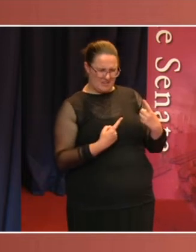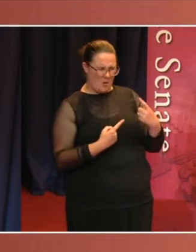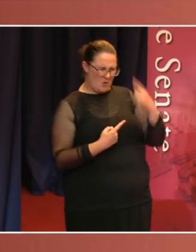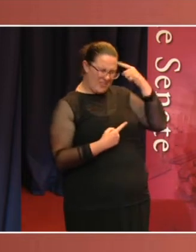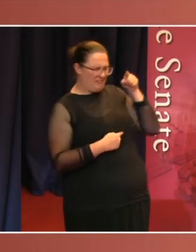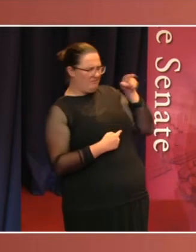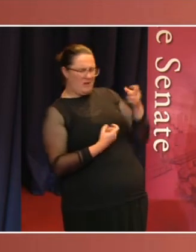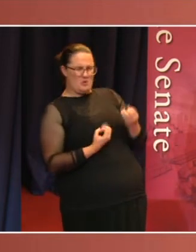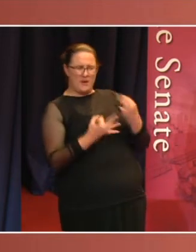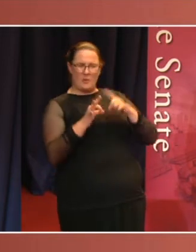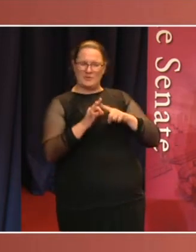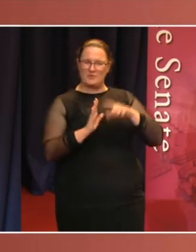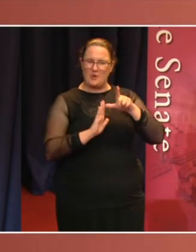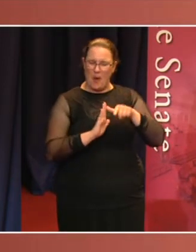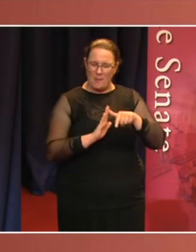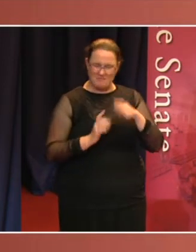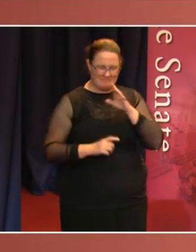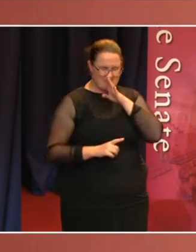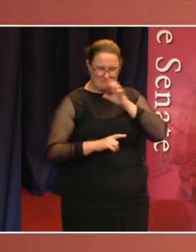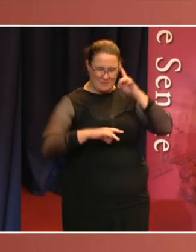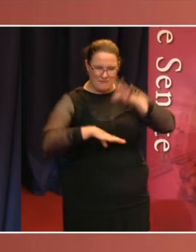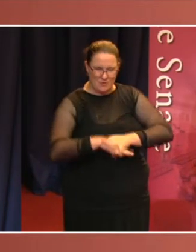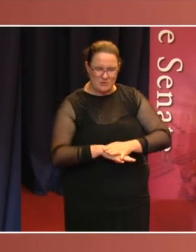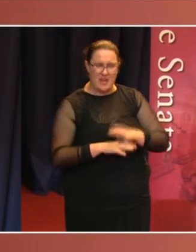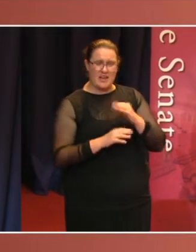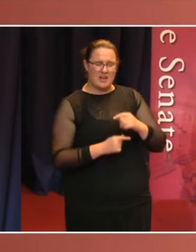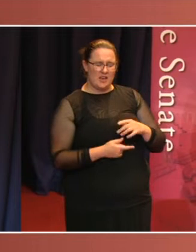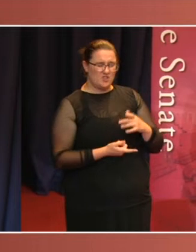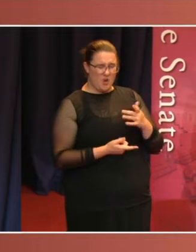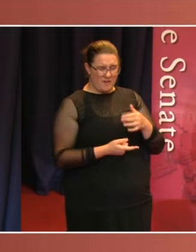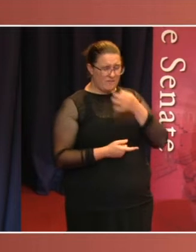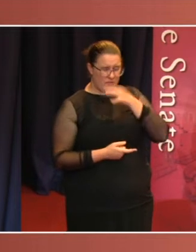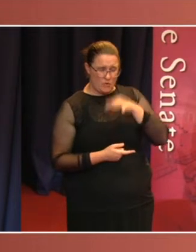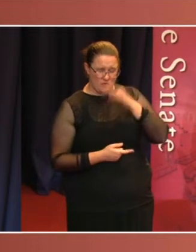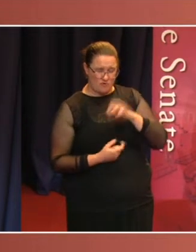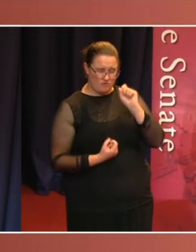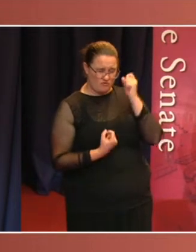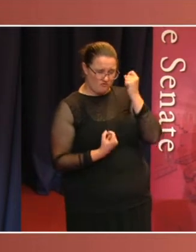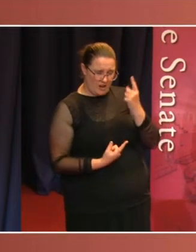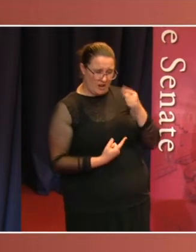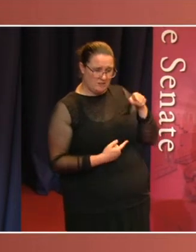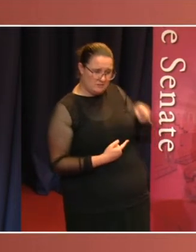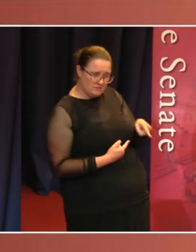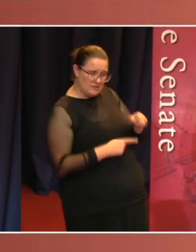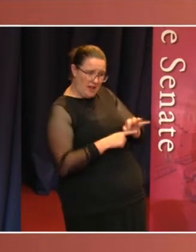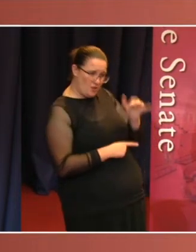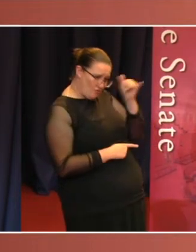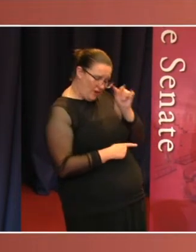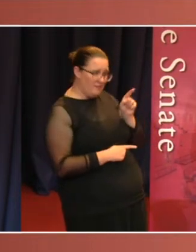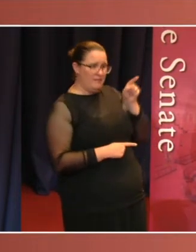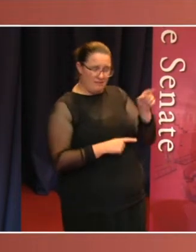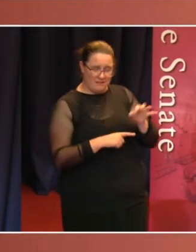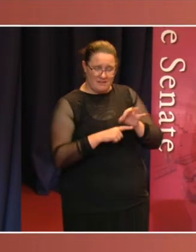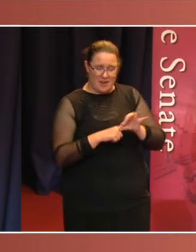identified the House is green and the Senate is red. I'm sorry you're not here to see that we're standing in a lovely red room here.